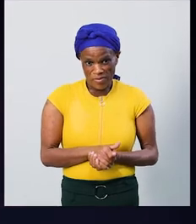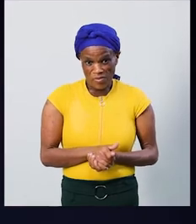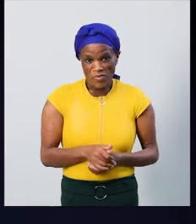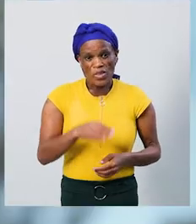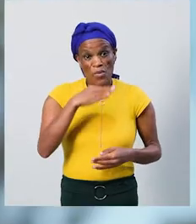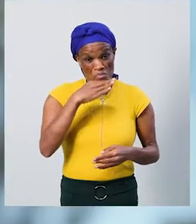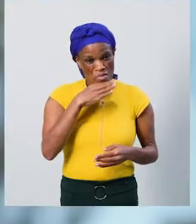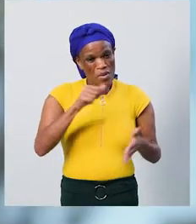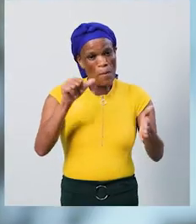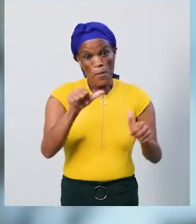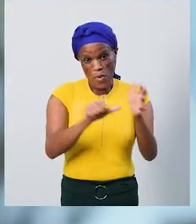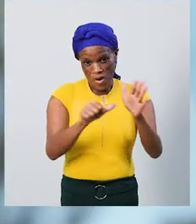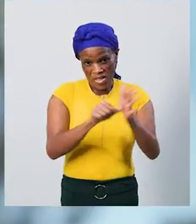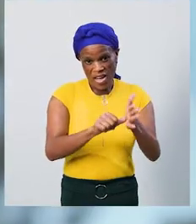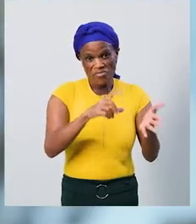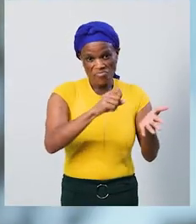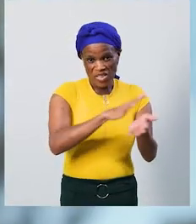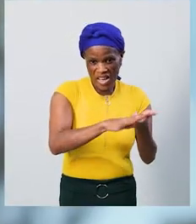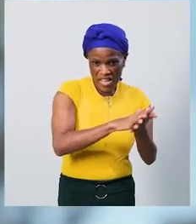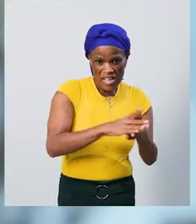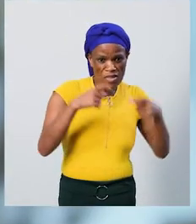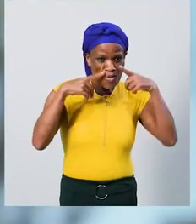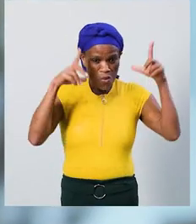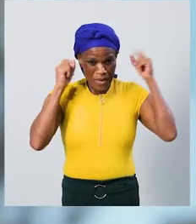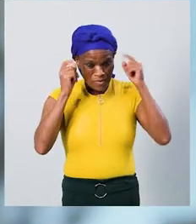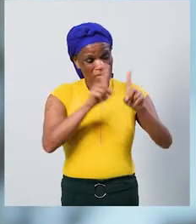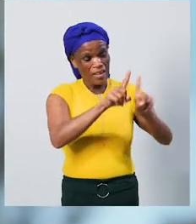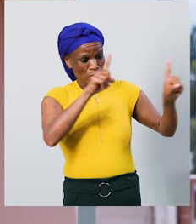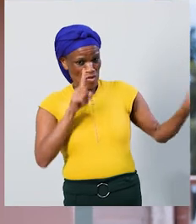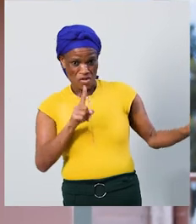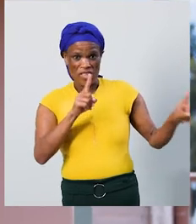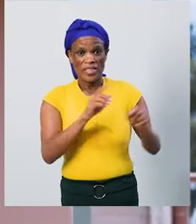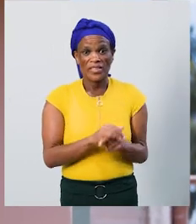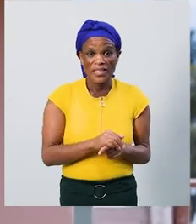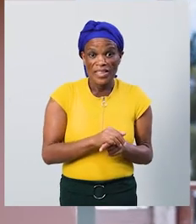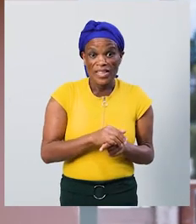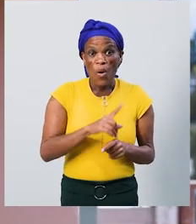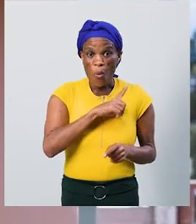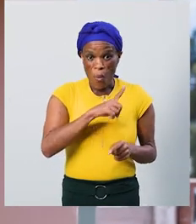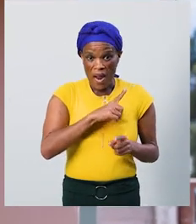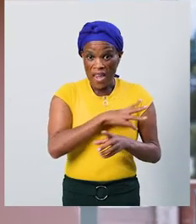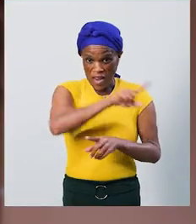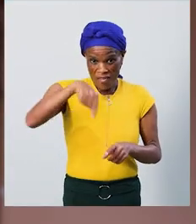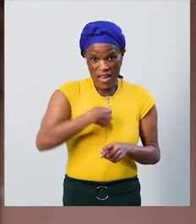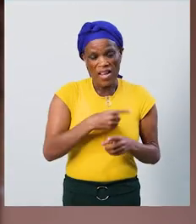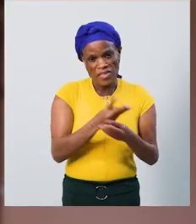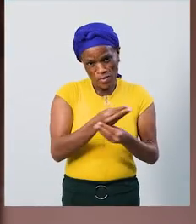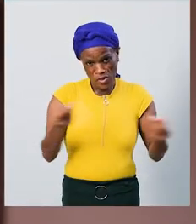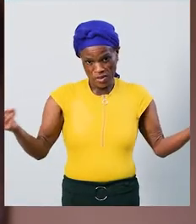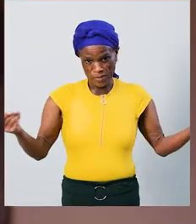I a lot sanitizing, and I lot of social distancing. I can't get can't get